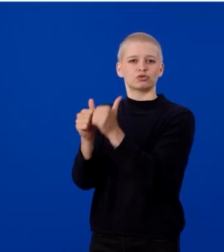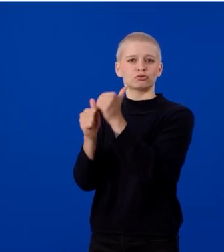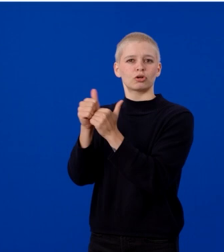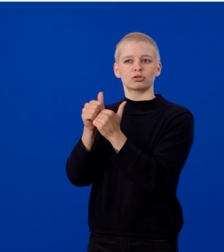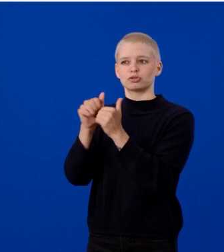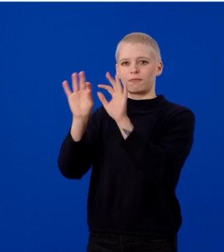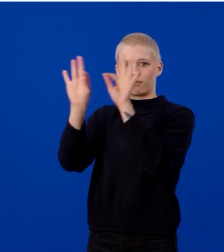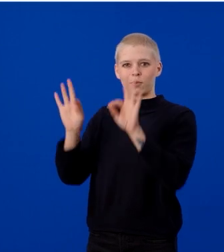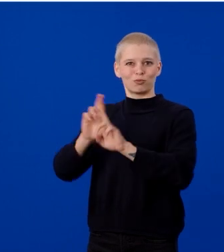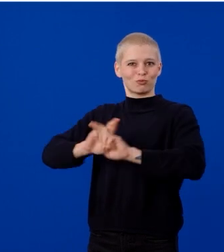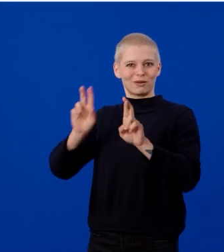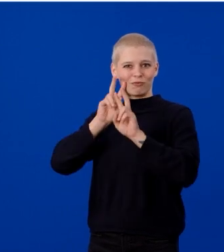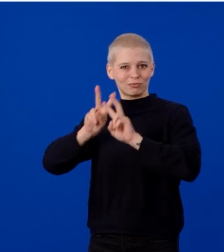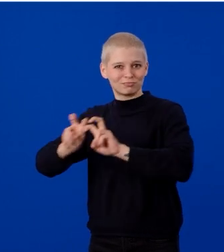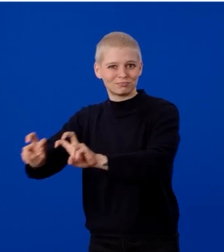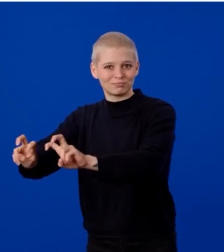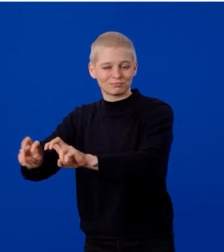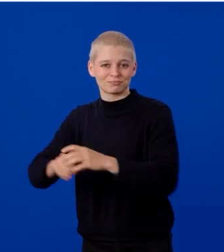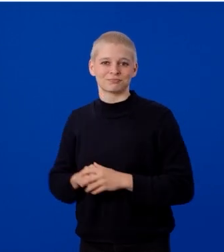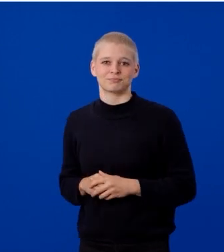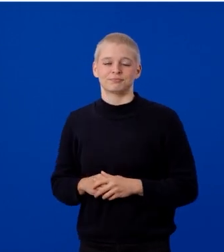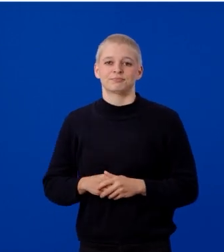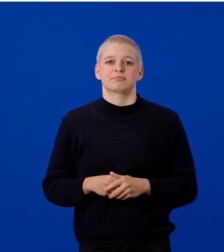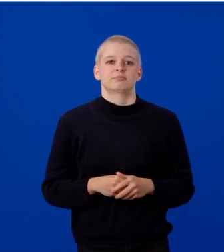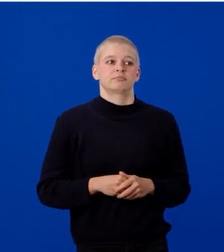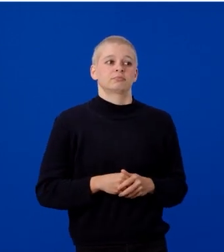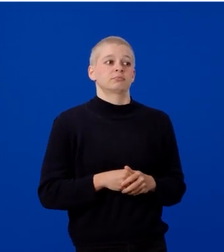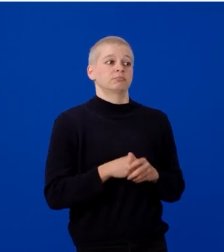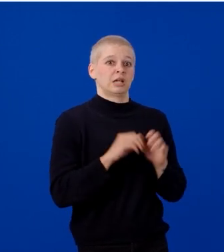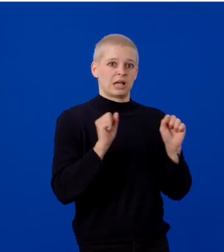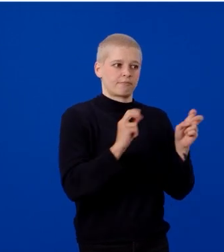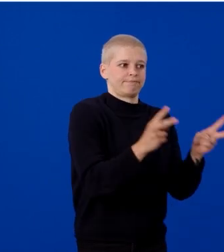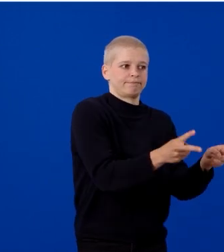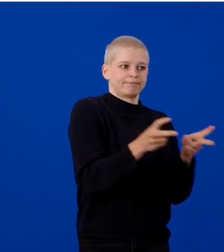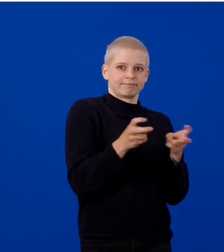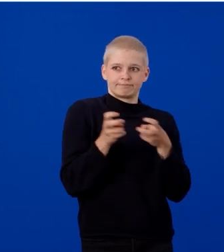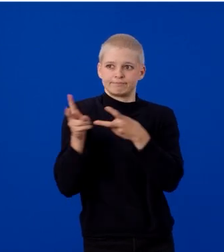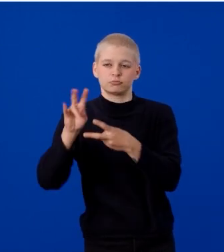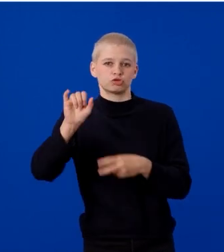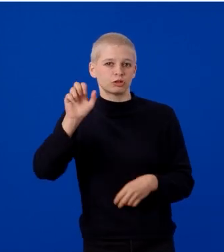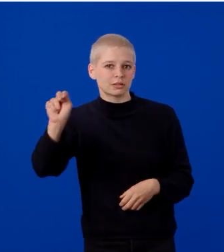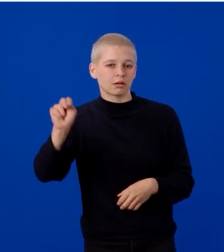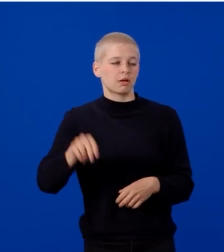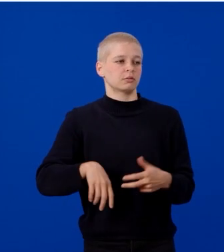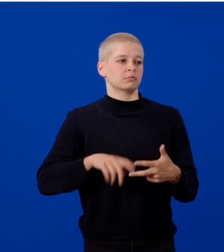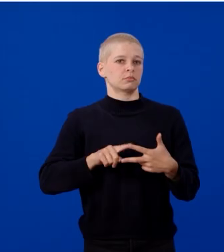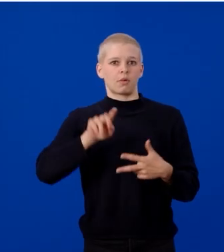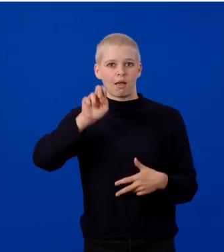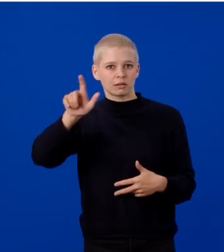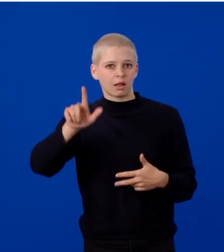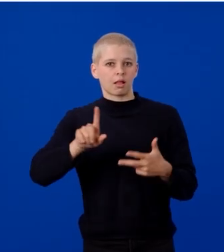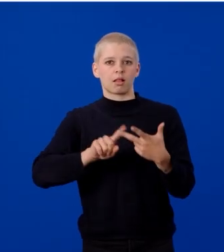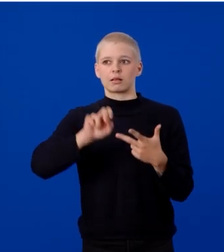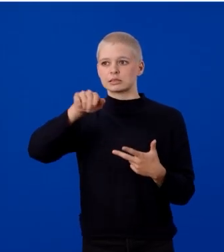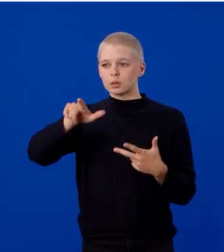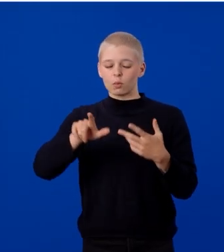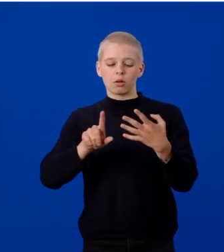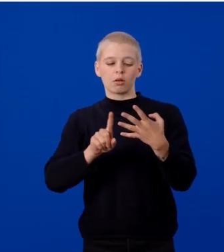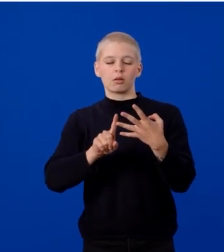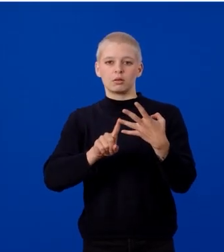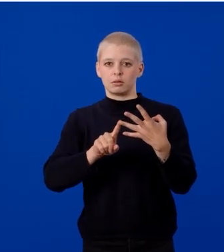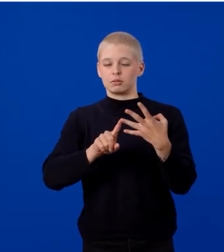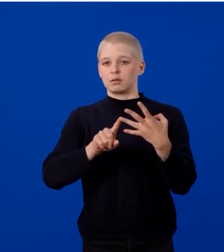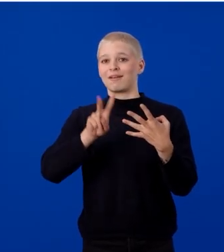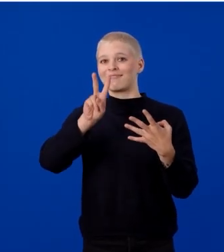analysis. It can export to JSON, Excel, SQL, vector indices, or